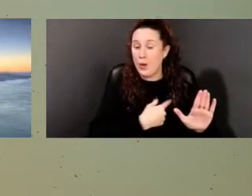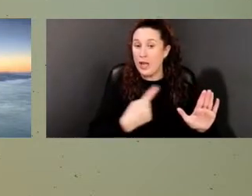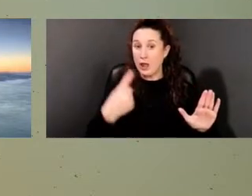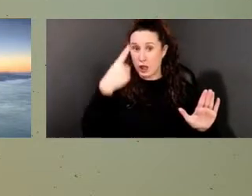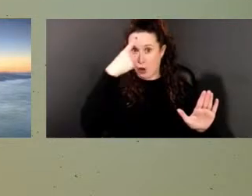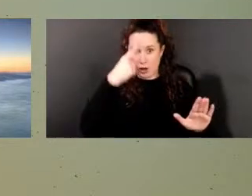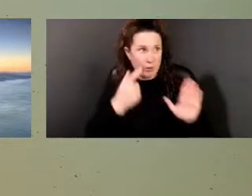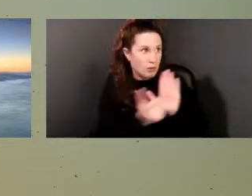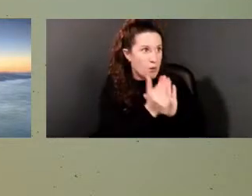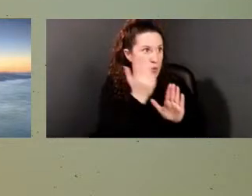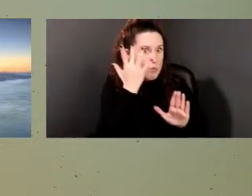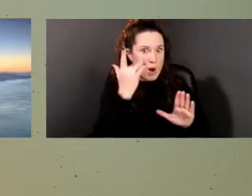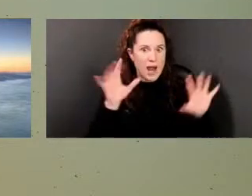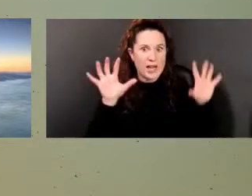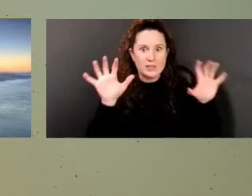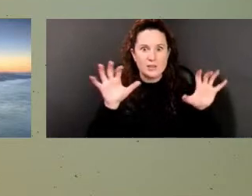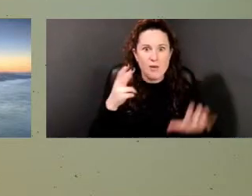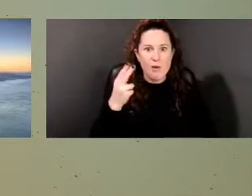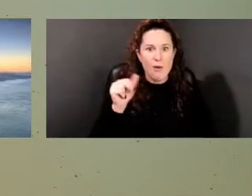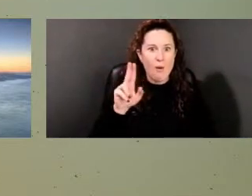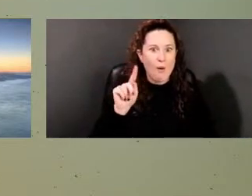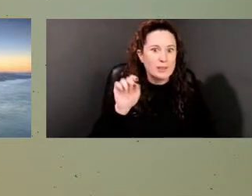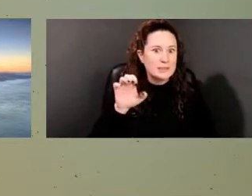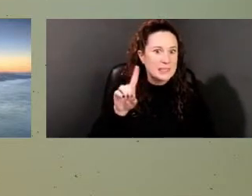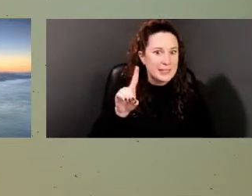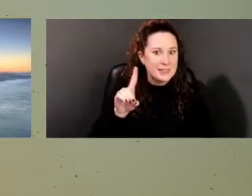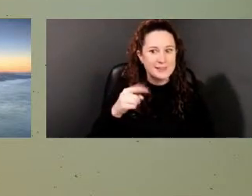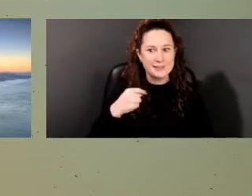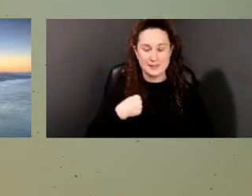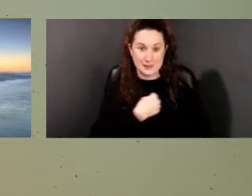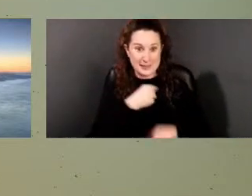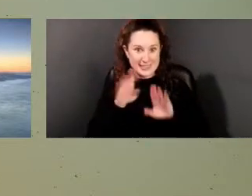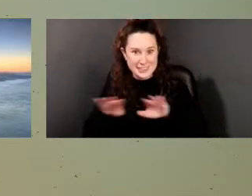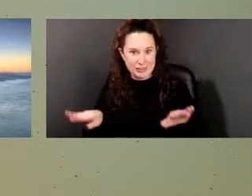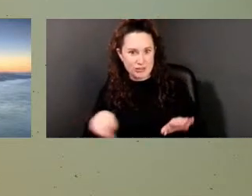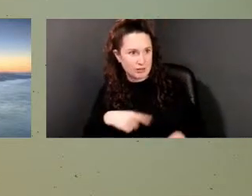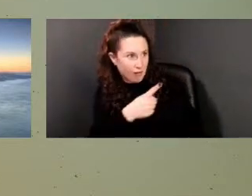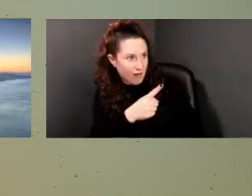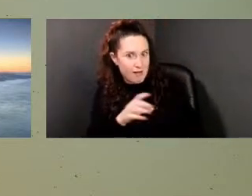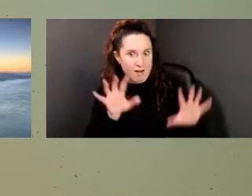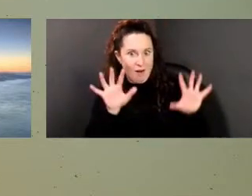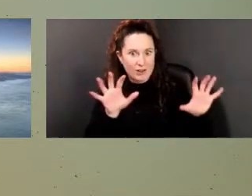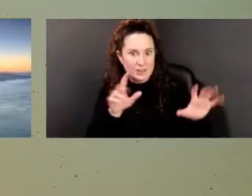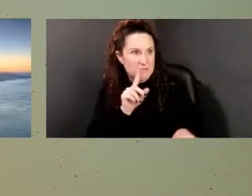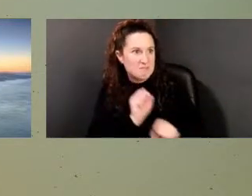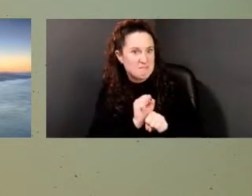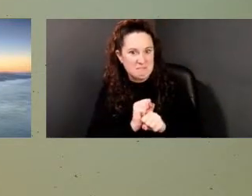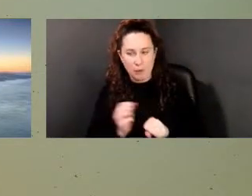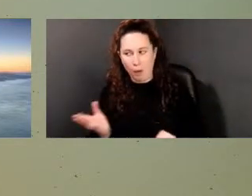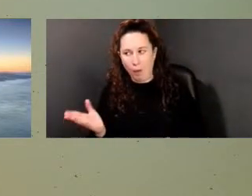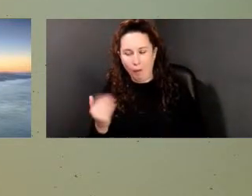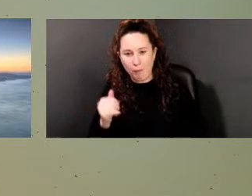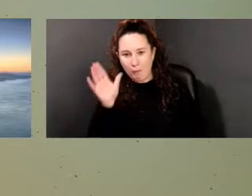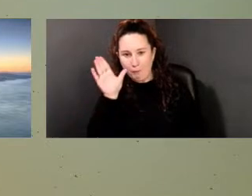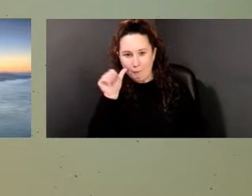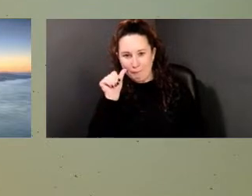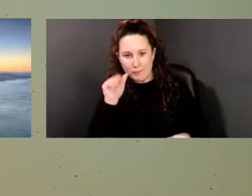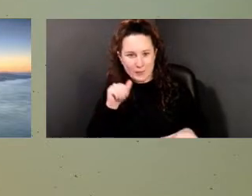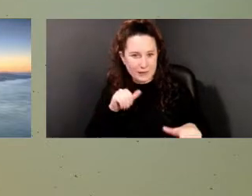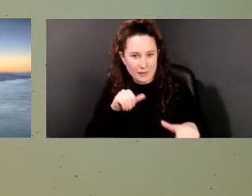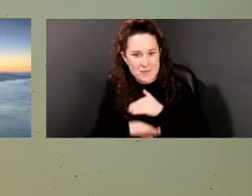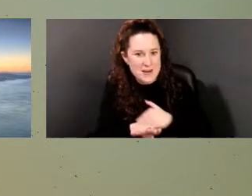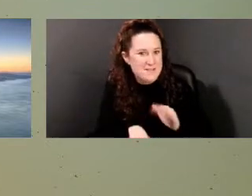to do something, sometimes we're going to go ahead and do it because you had, you just said it was haunted. So we had to find out for ourselves.